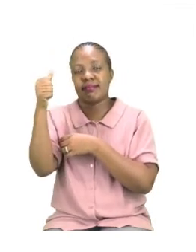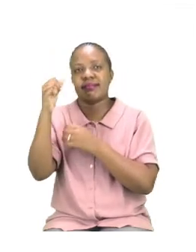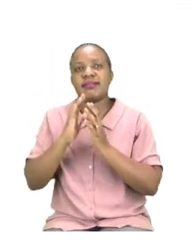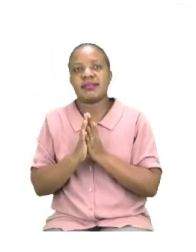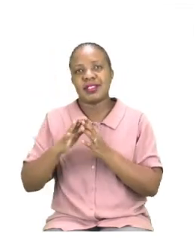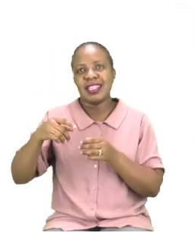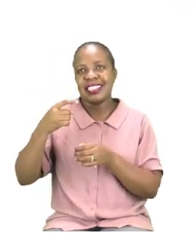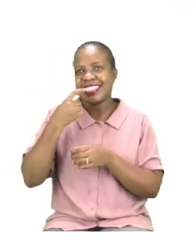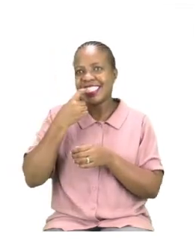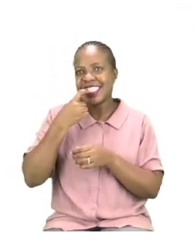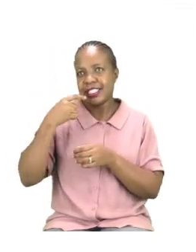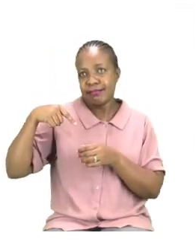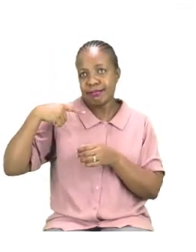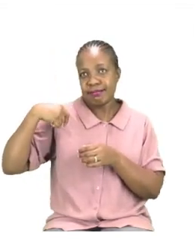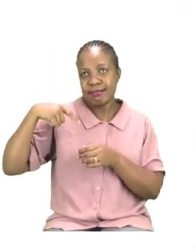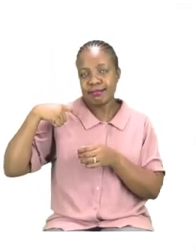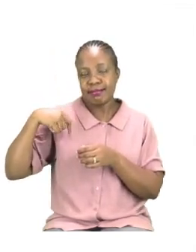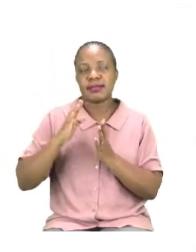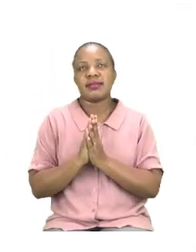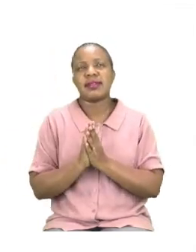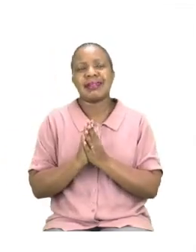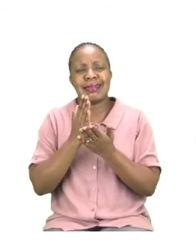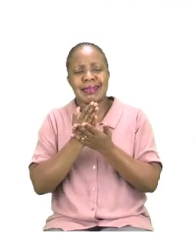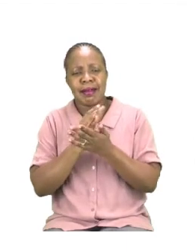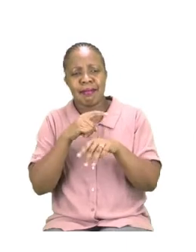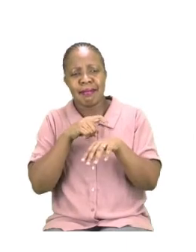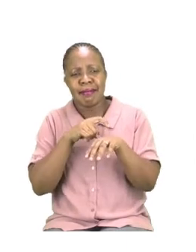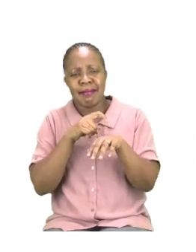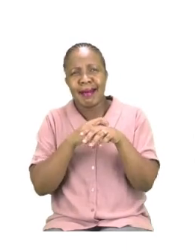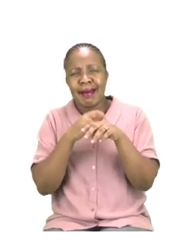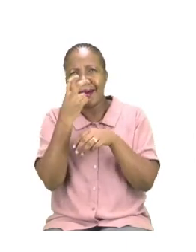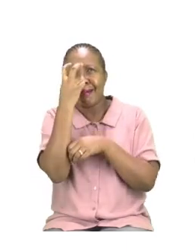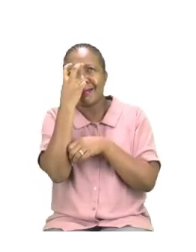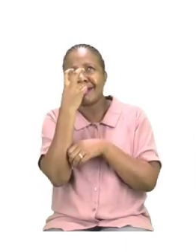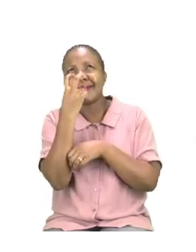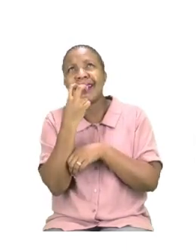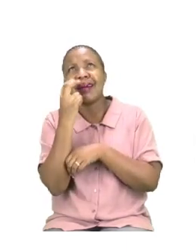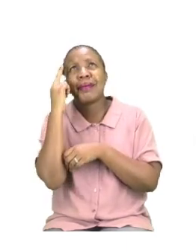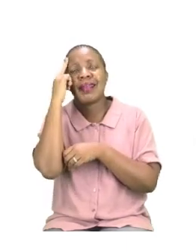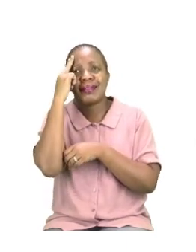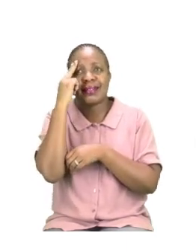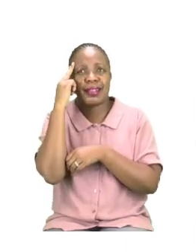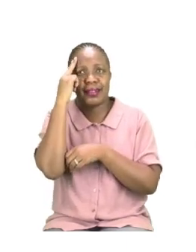rain. And when they are dark, we can say that they are gray clouds.